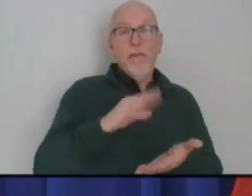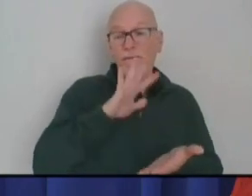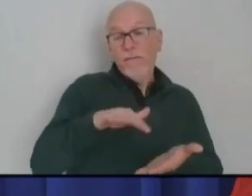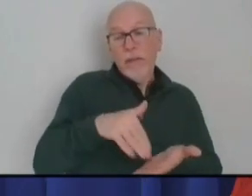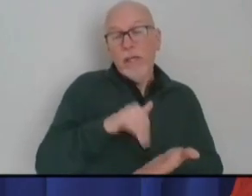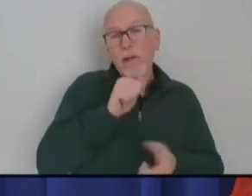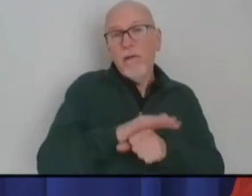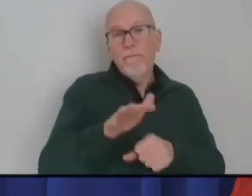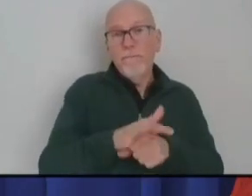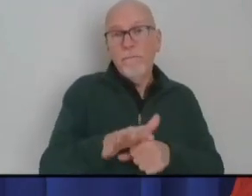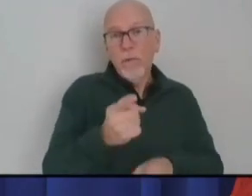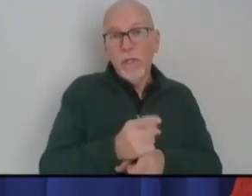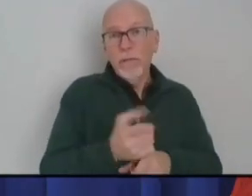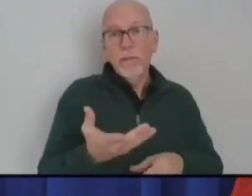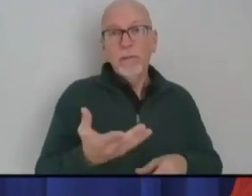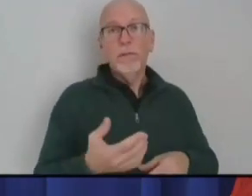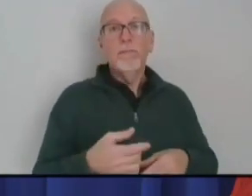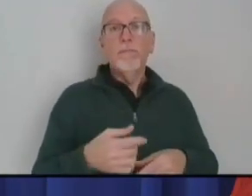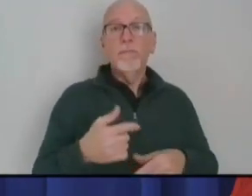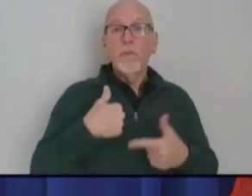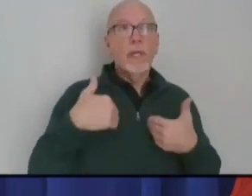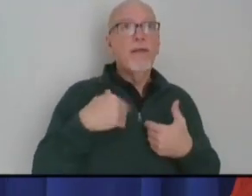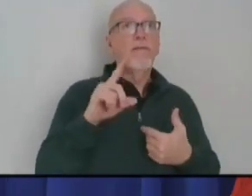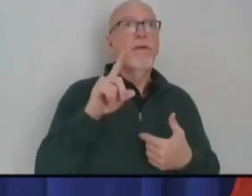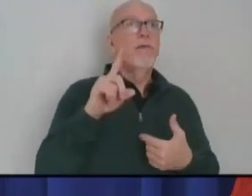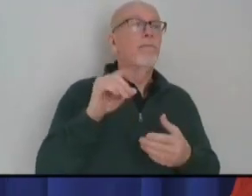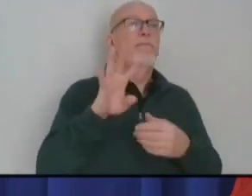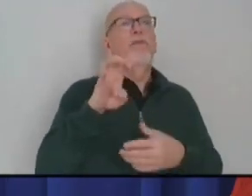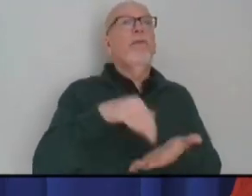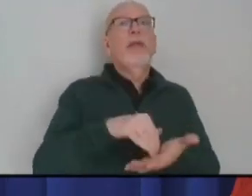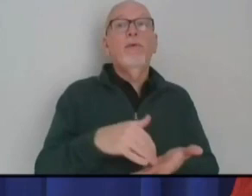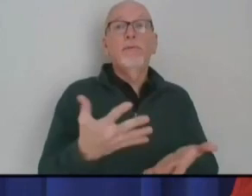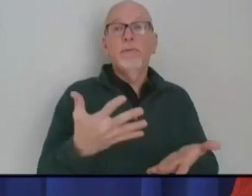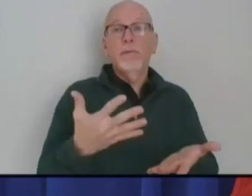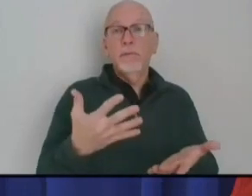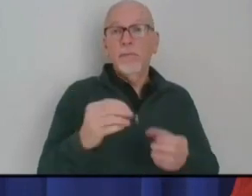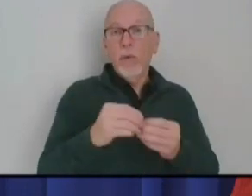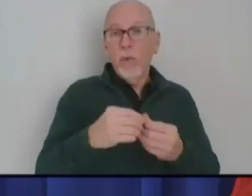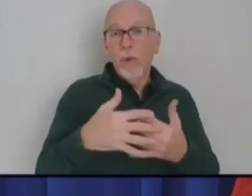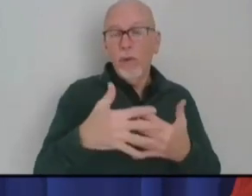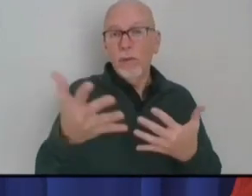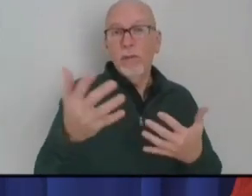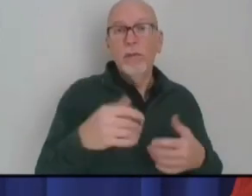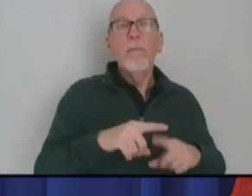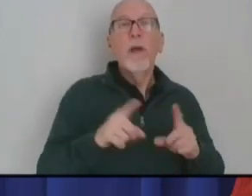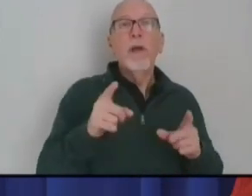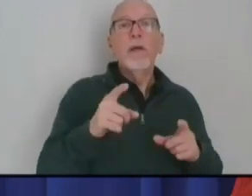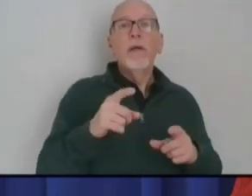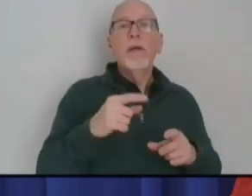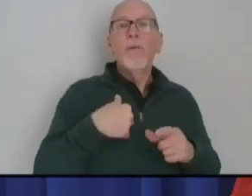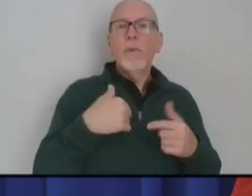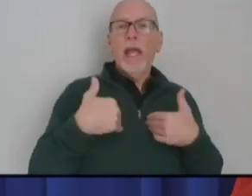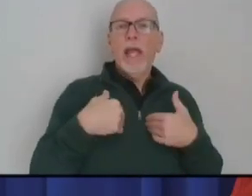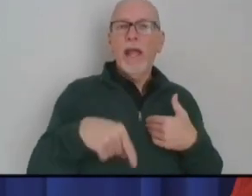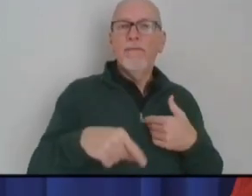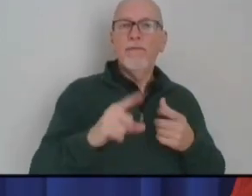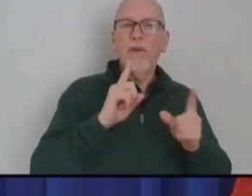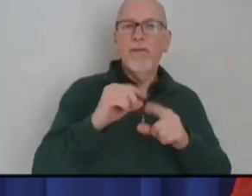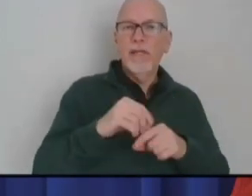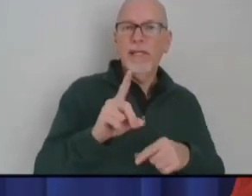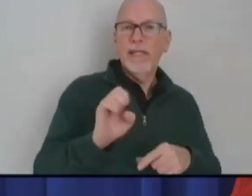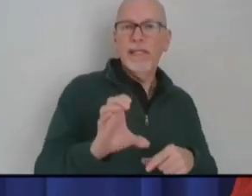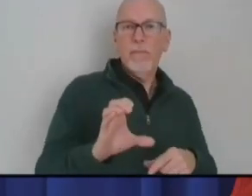mean, we've got, like I mentioned, hundreds of thousands to go. But we're having this conversation in December